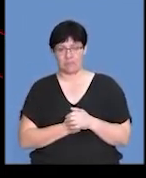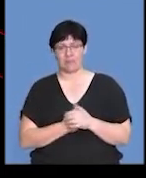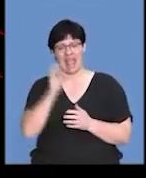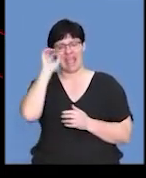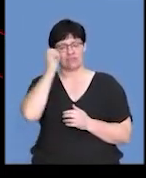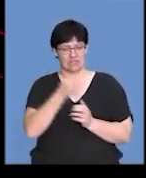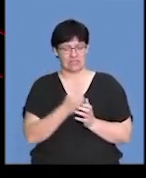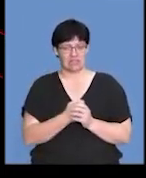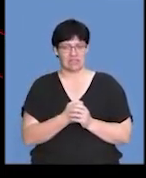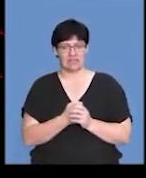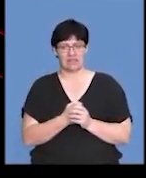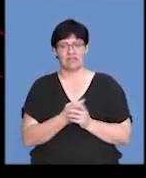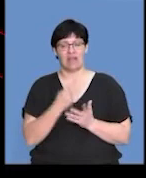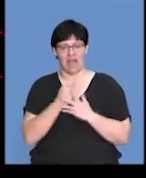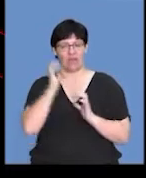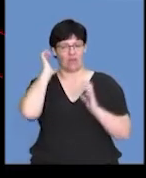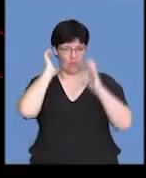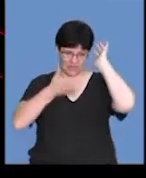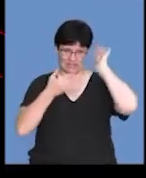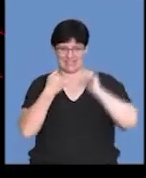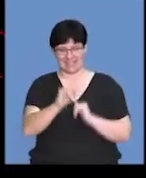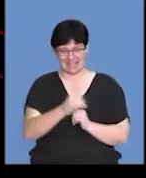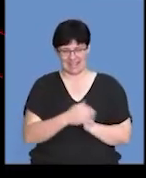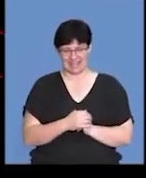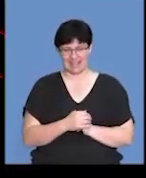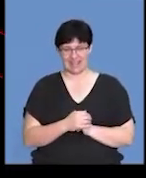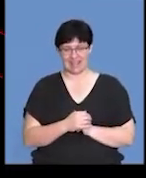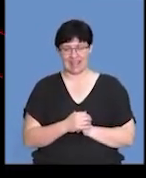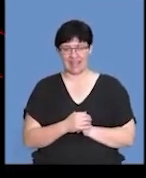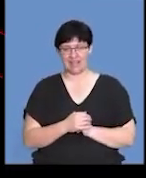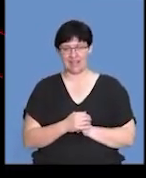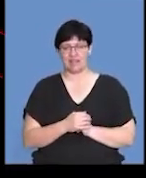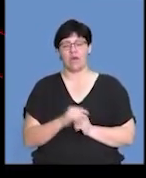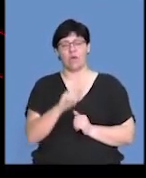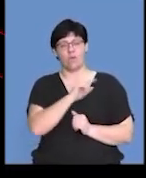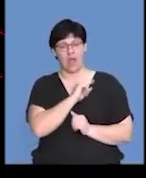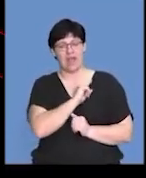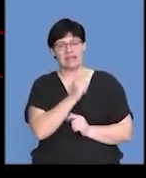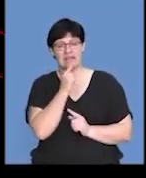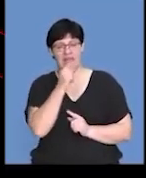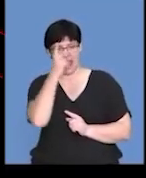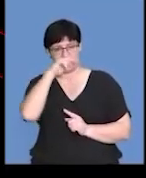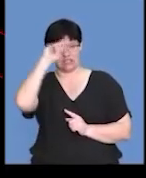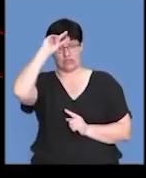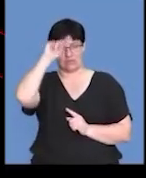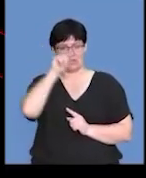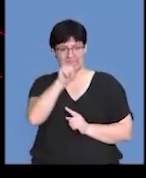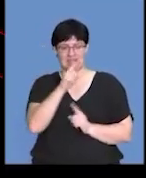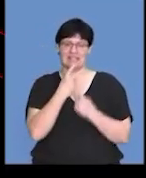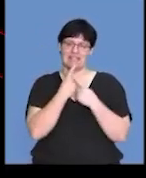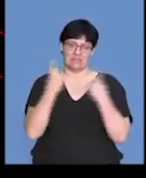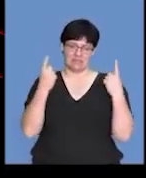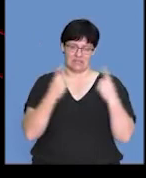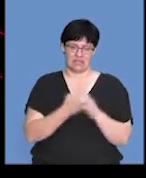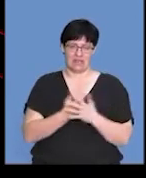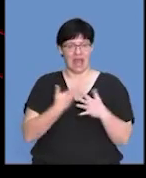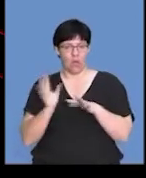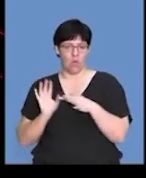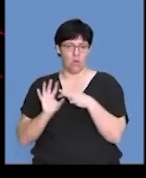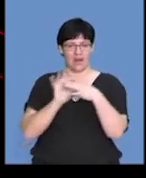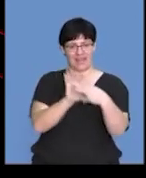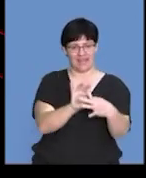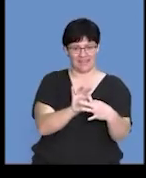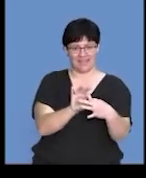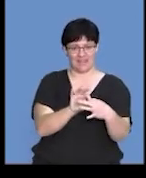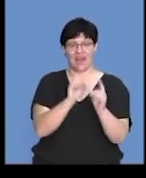interesting that there is that confusion still, and that it boils down to how you interpret these statements, and how you link them